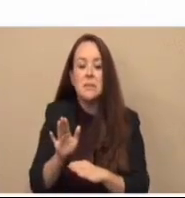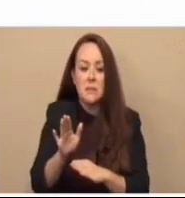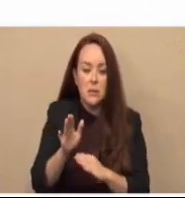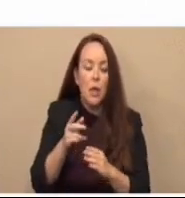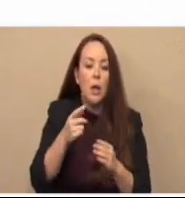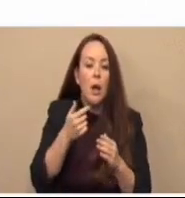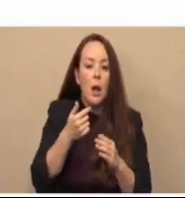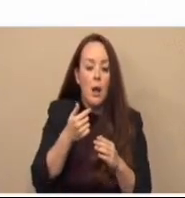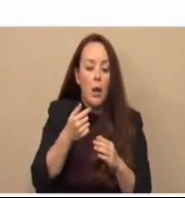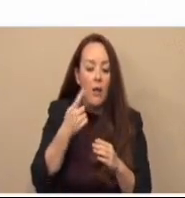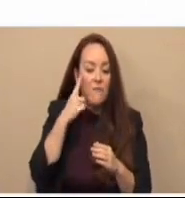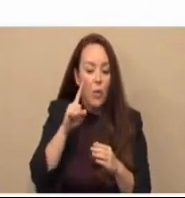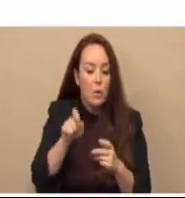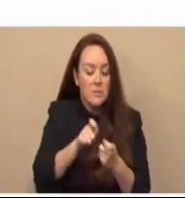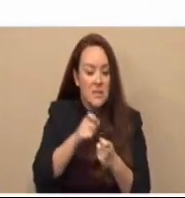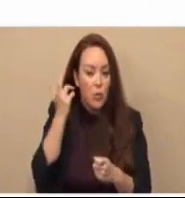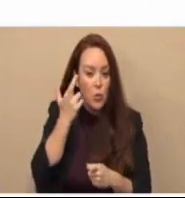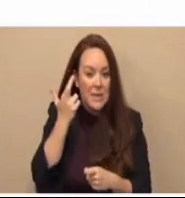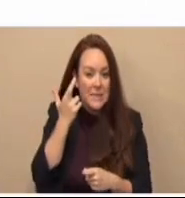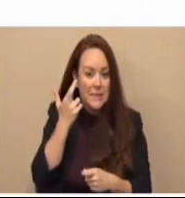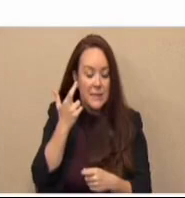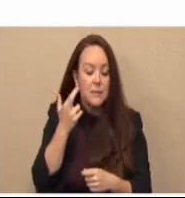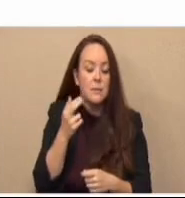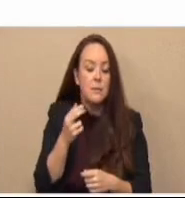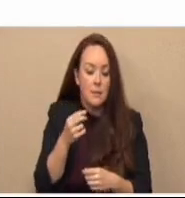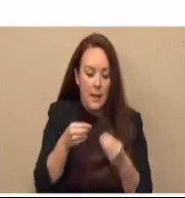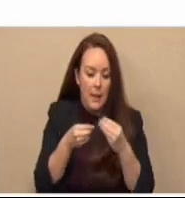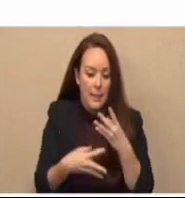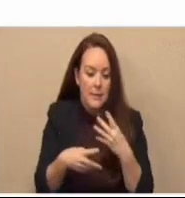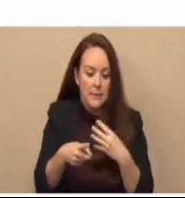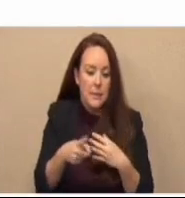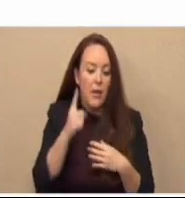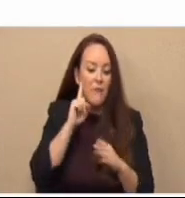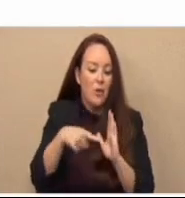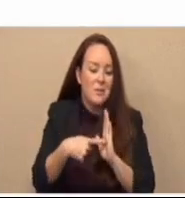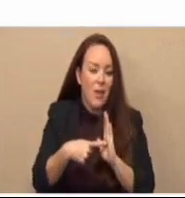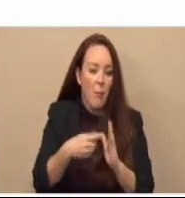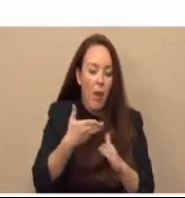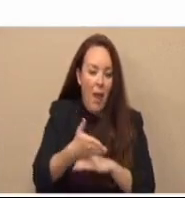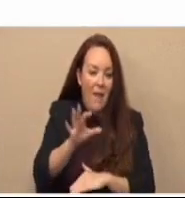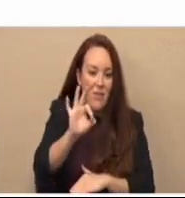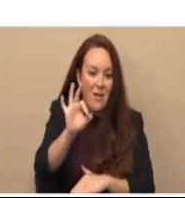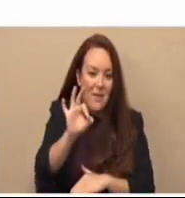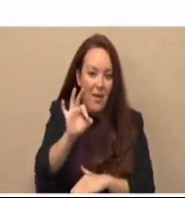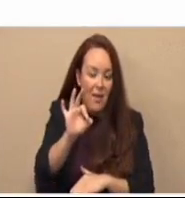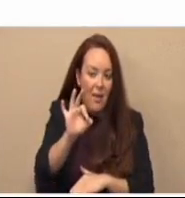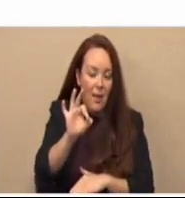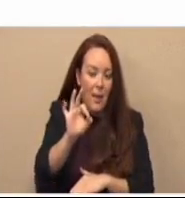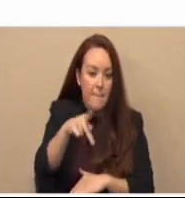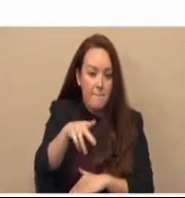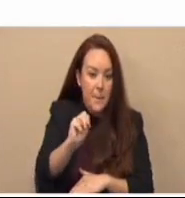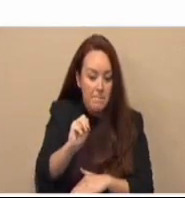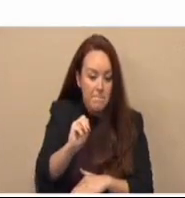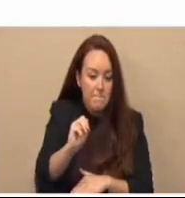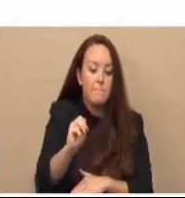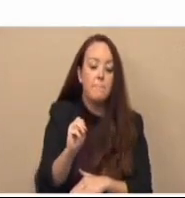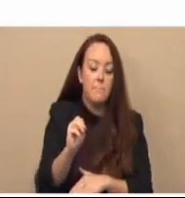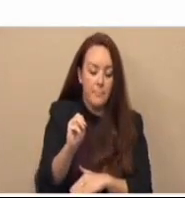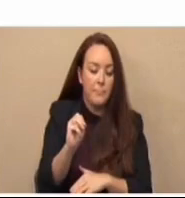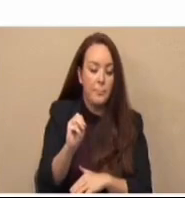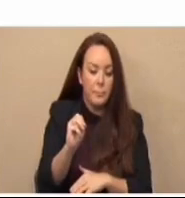the conditions that are placed. For example, after 9 p.m.,